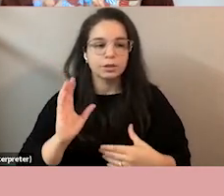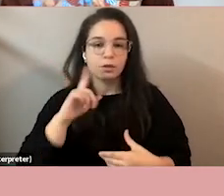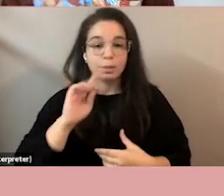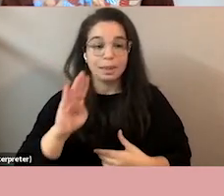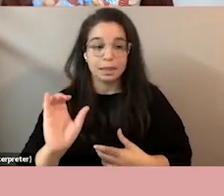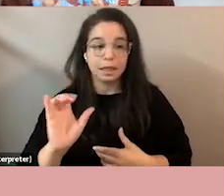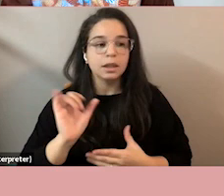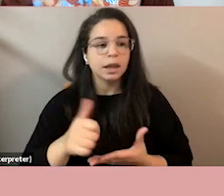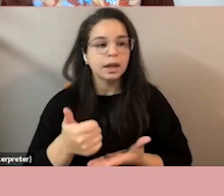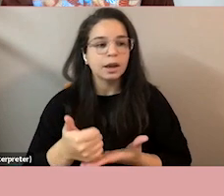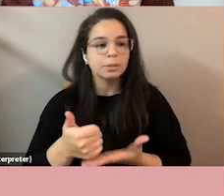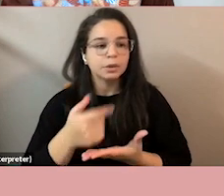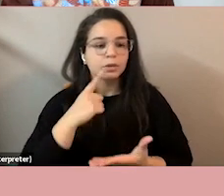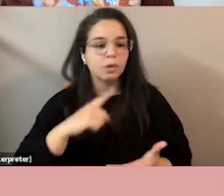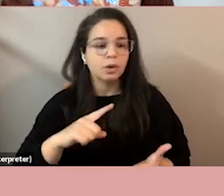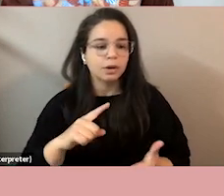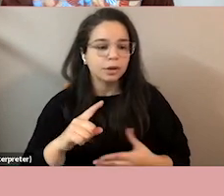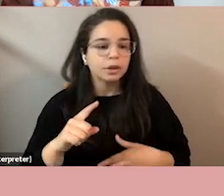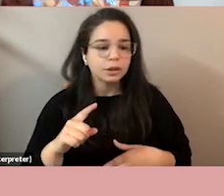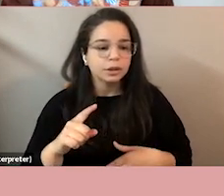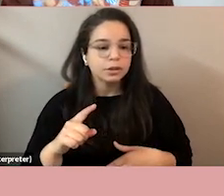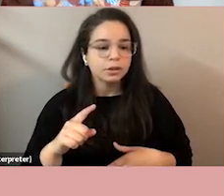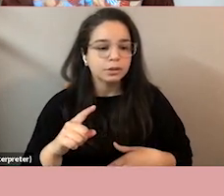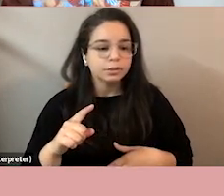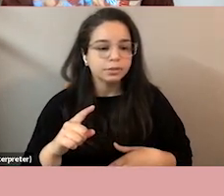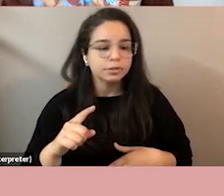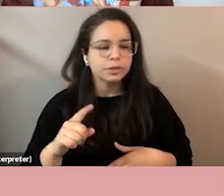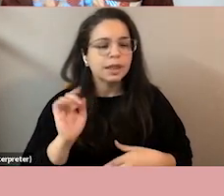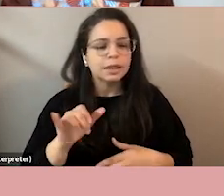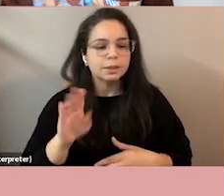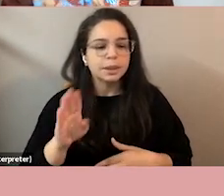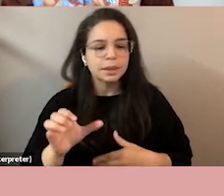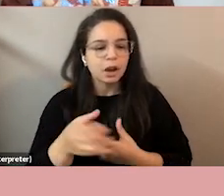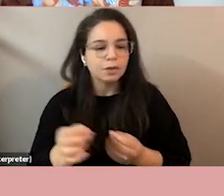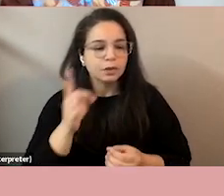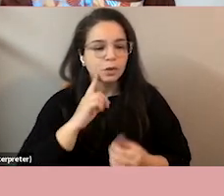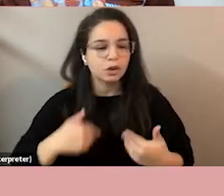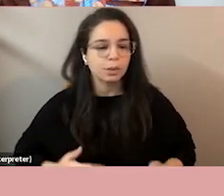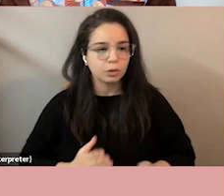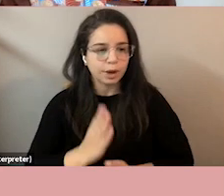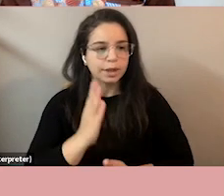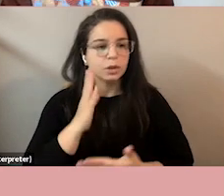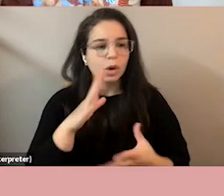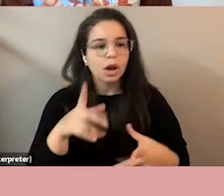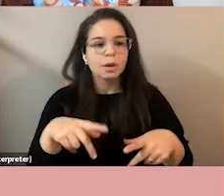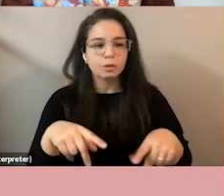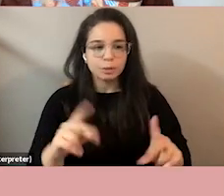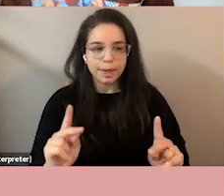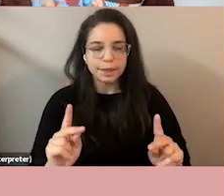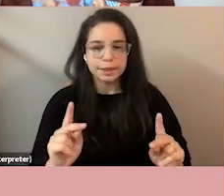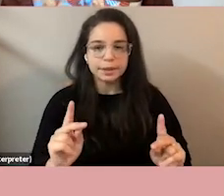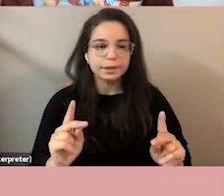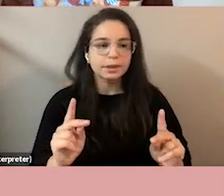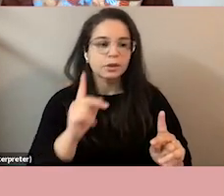organization to in to do preferential and limited hiring now when i say enable it doesn't mean that